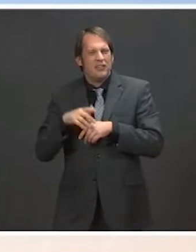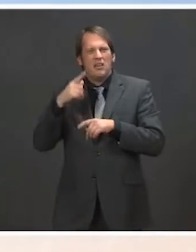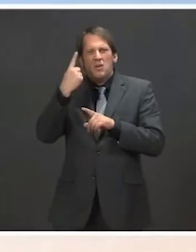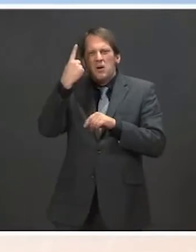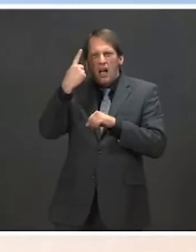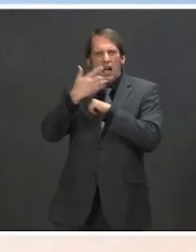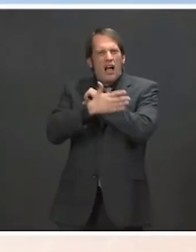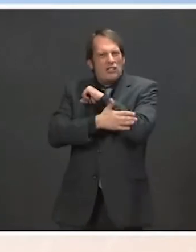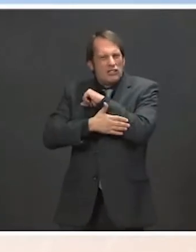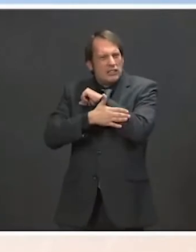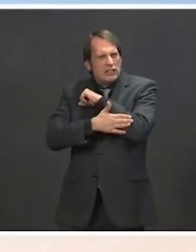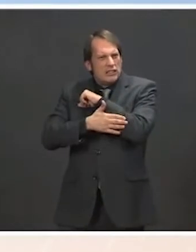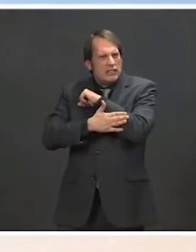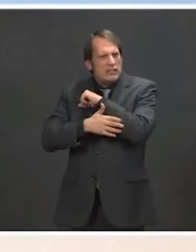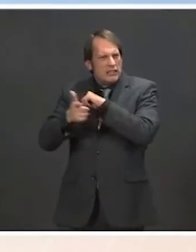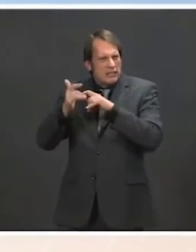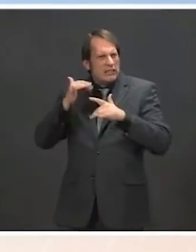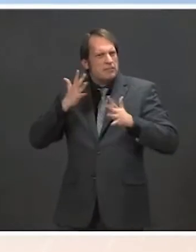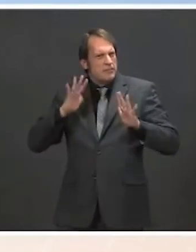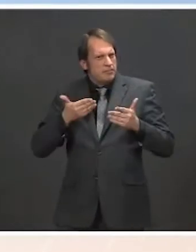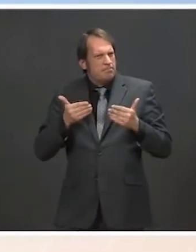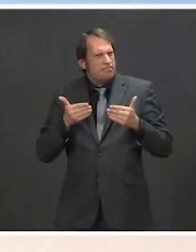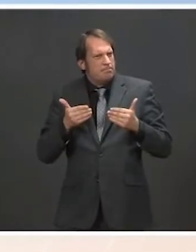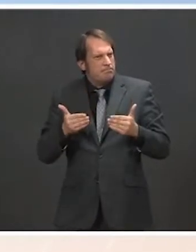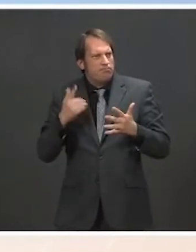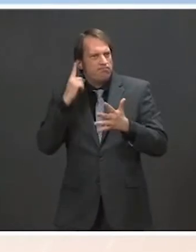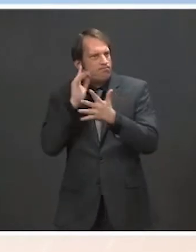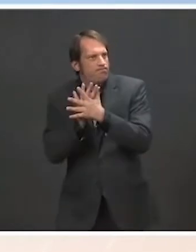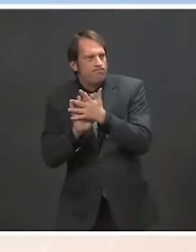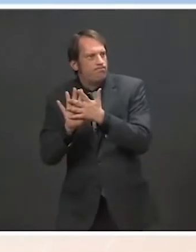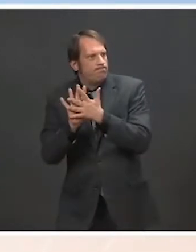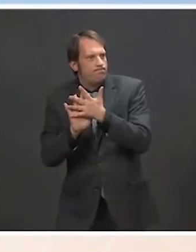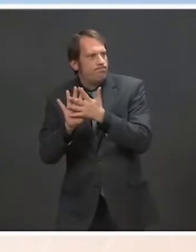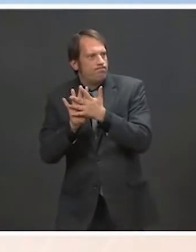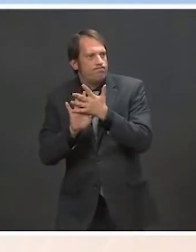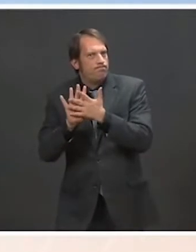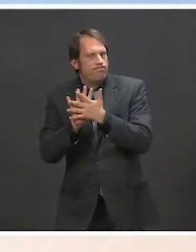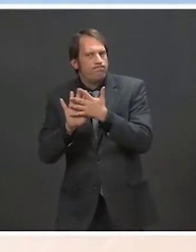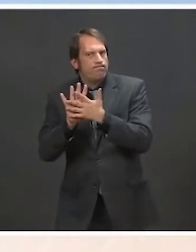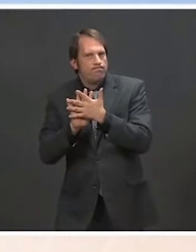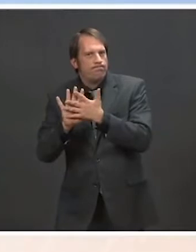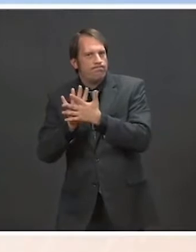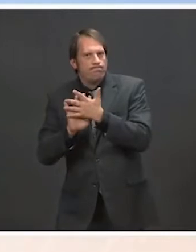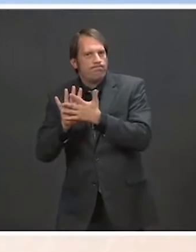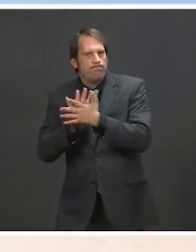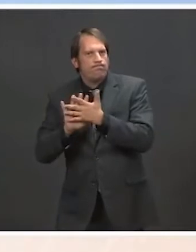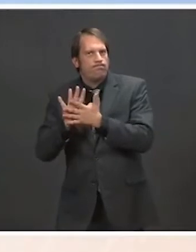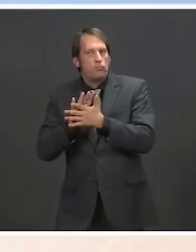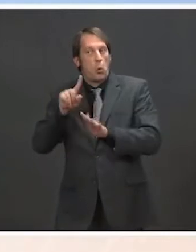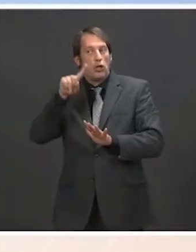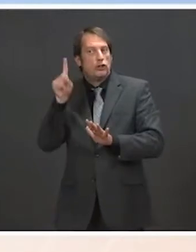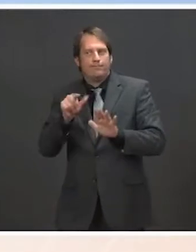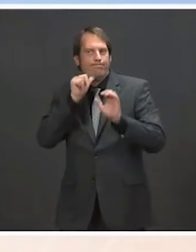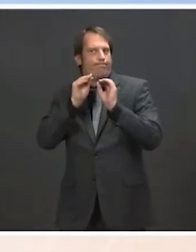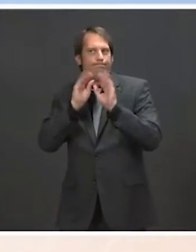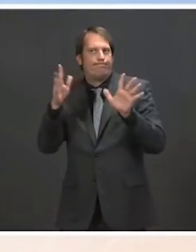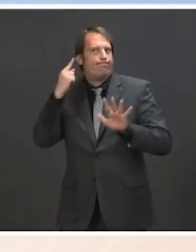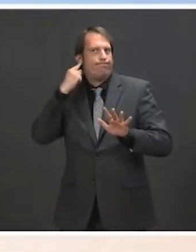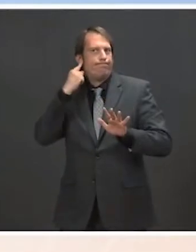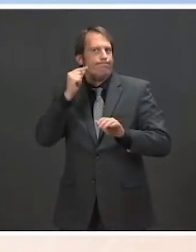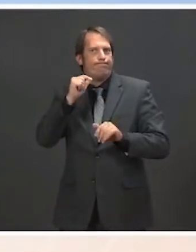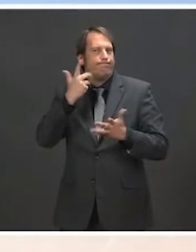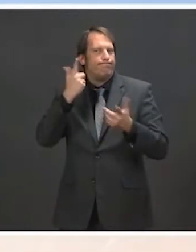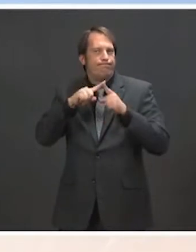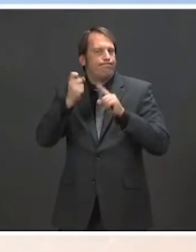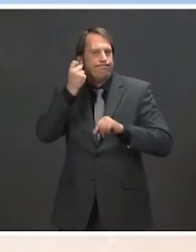of some sort of bilateral meeting between President Biden and President Xi now more or less likely? Is there anything you can give us on that? Well,